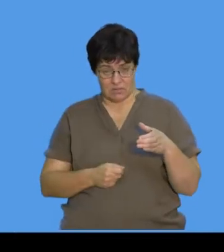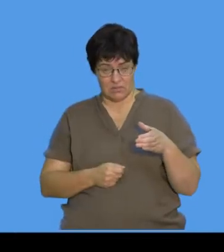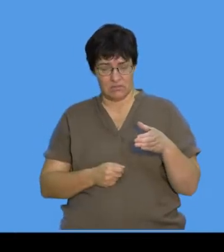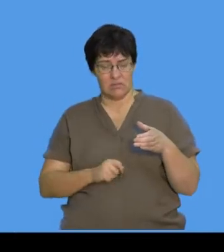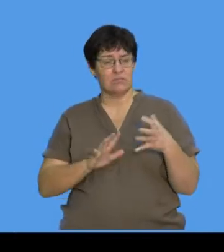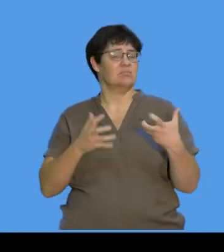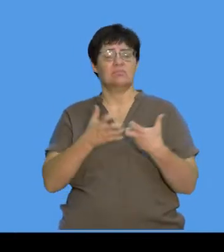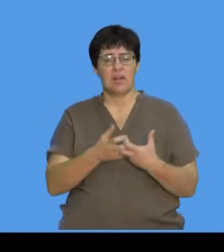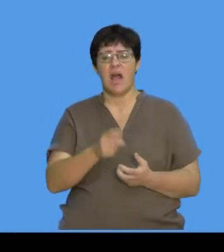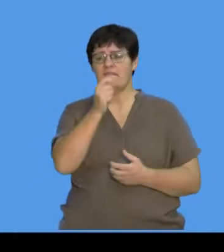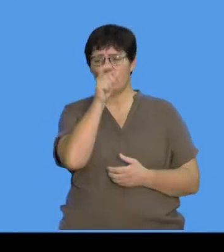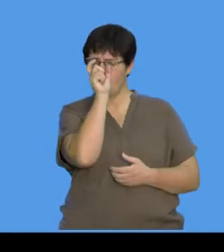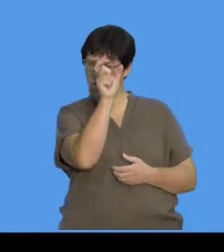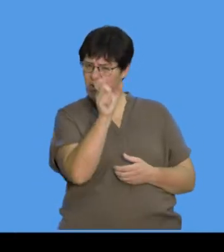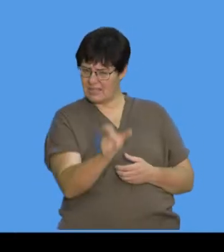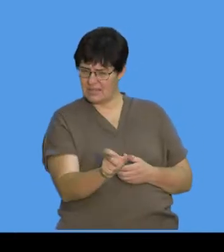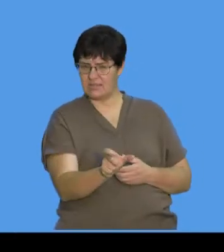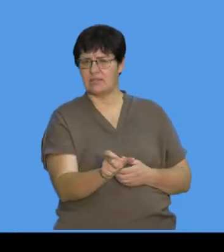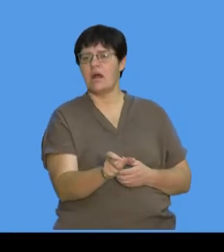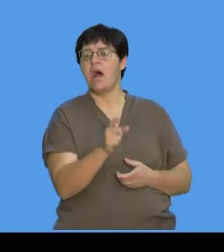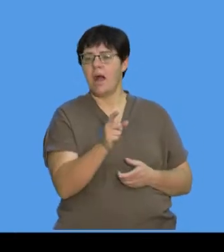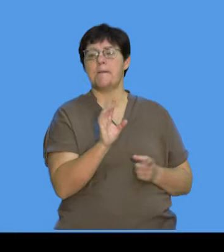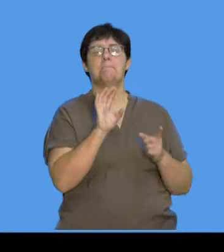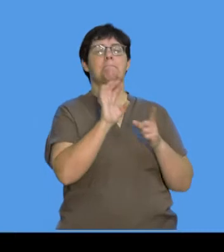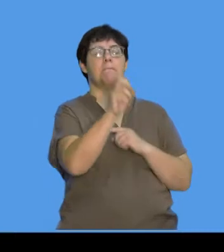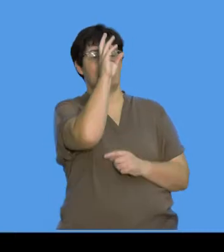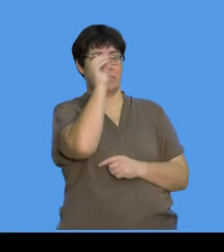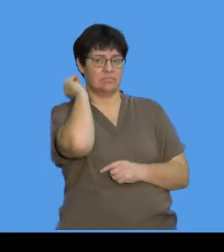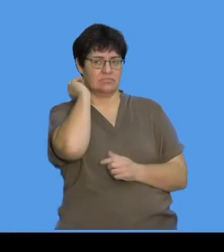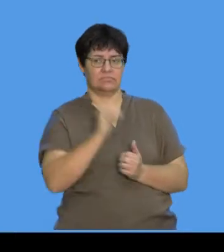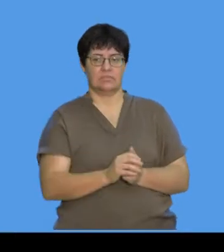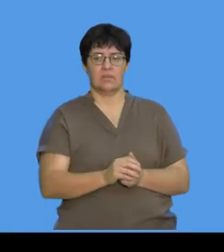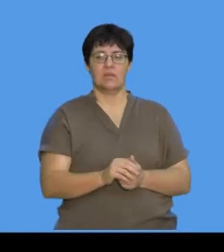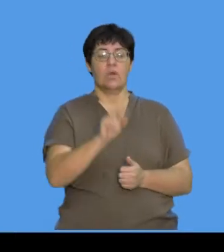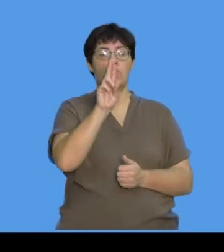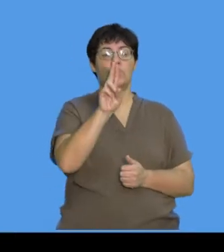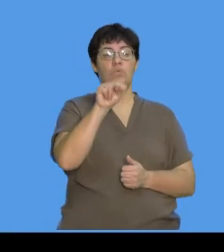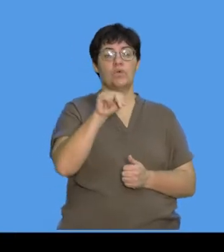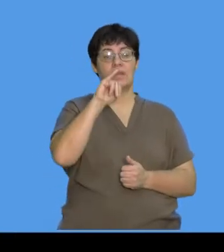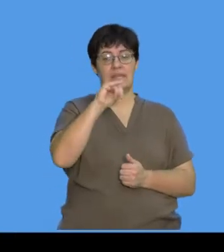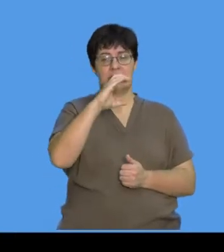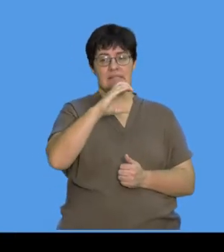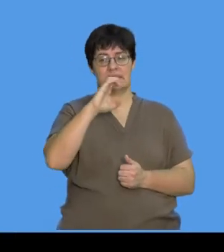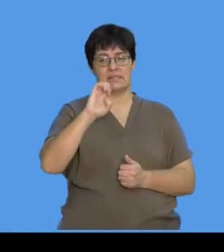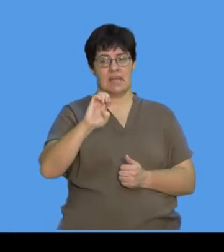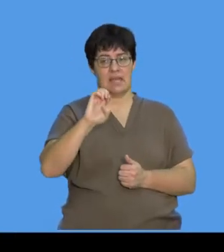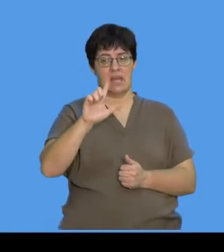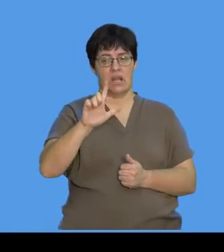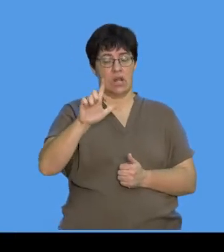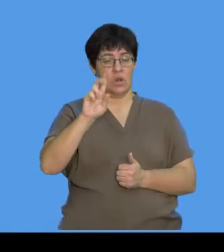There's a few words that I just want you to, all right, be able to remember. They are unicellular.